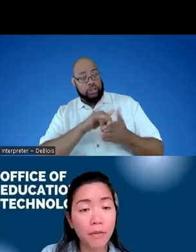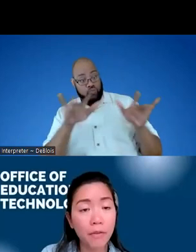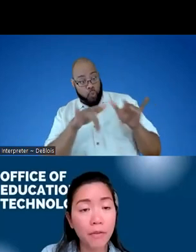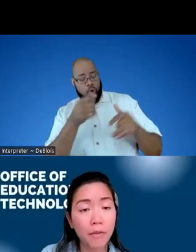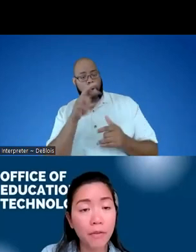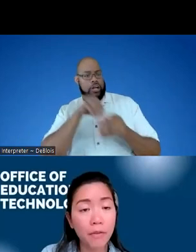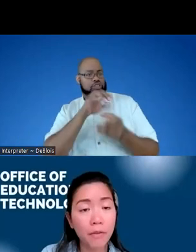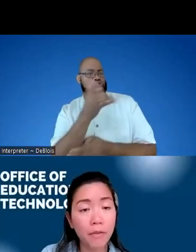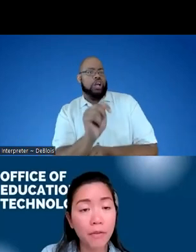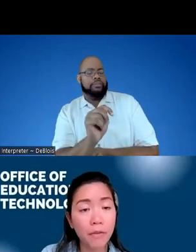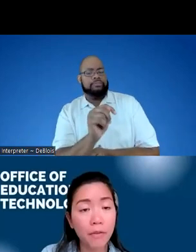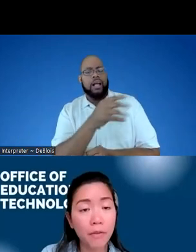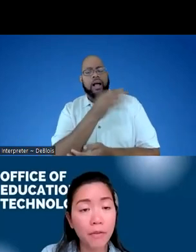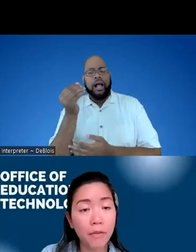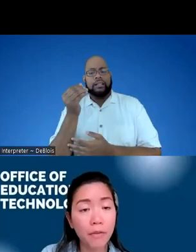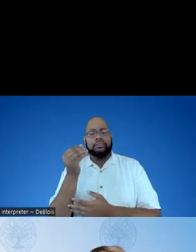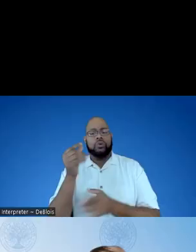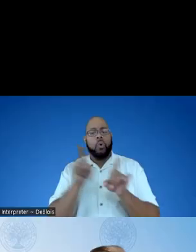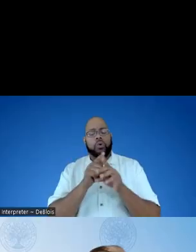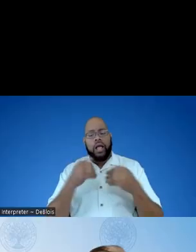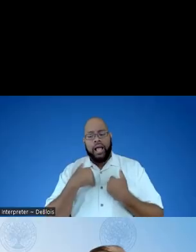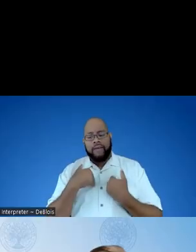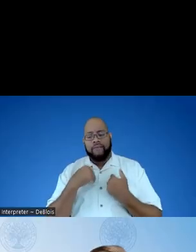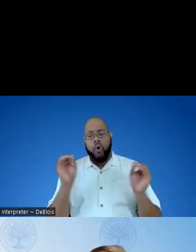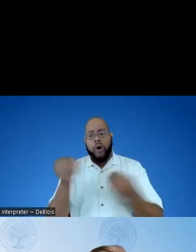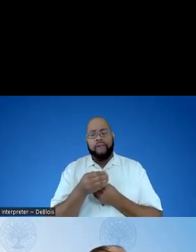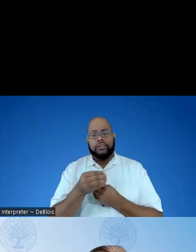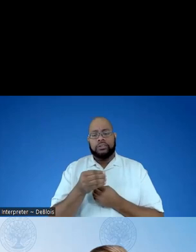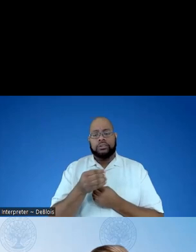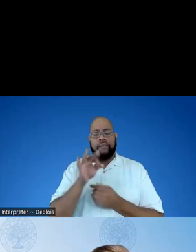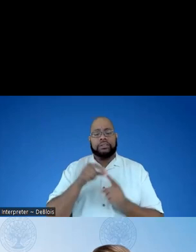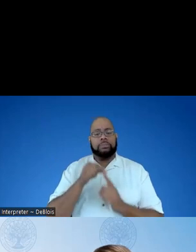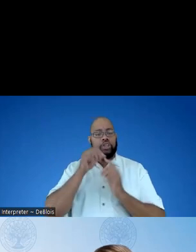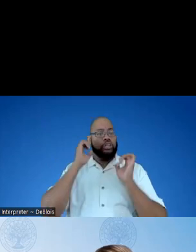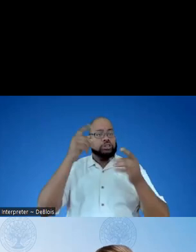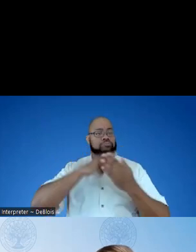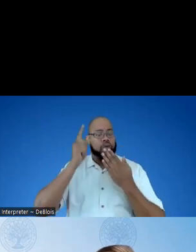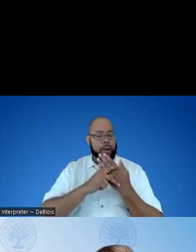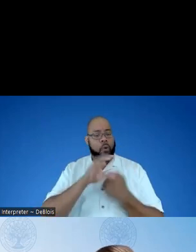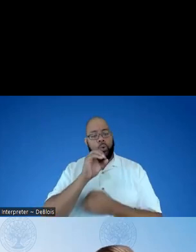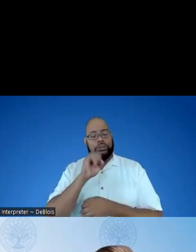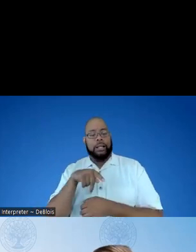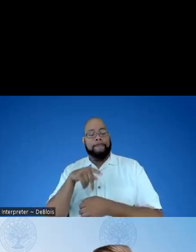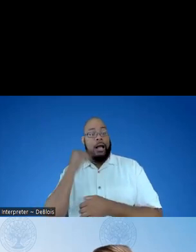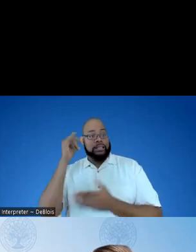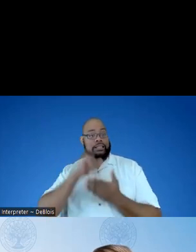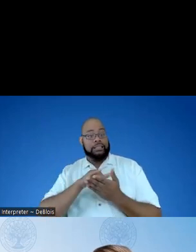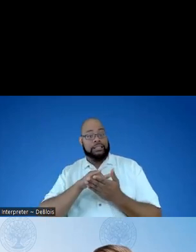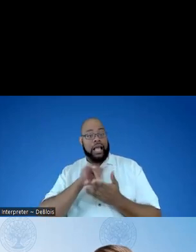or in the chat. And there's also the Office of Special Education Programs, OSEPIdeas.org.